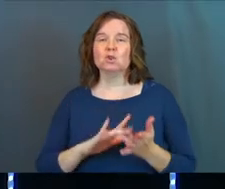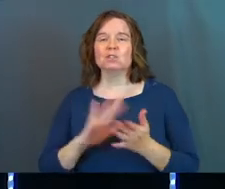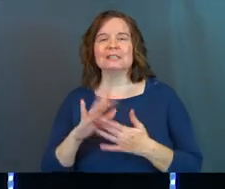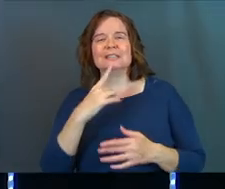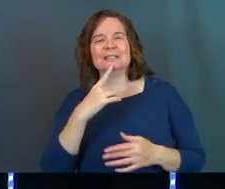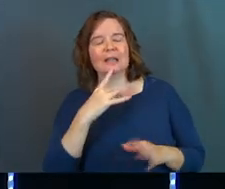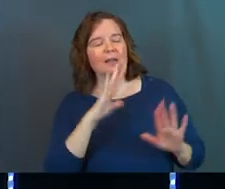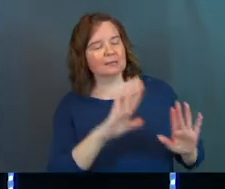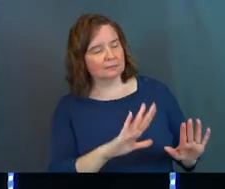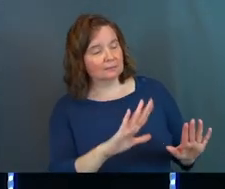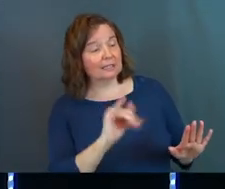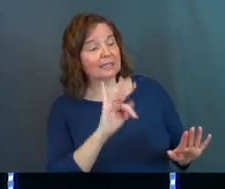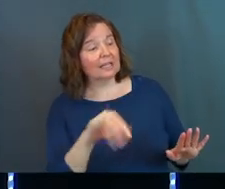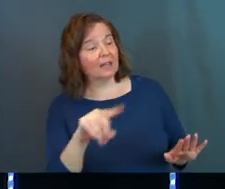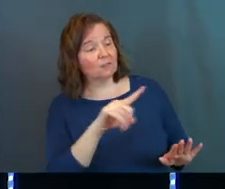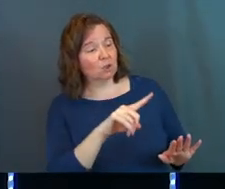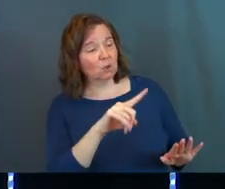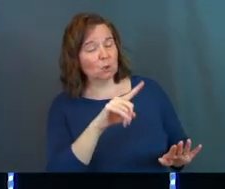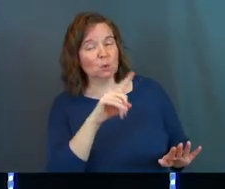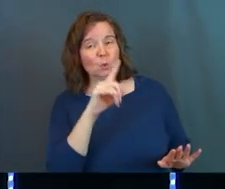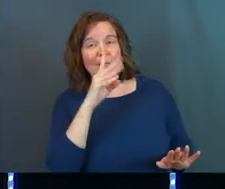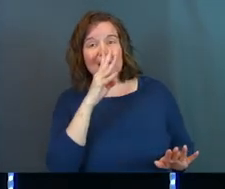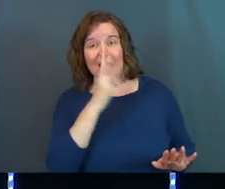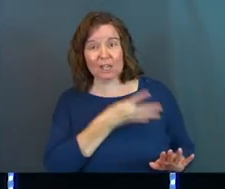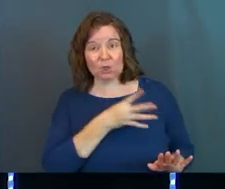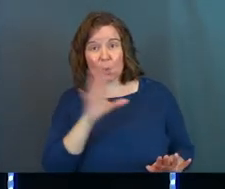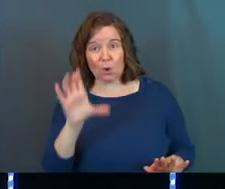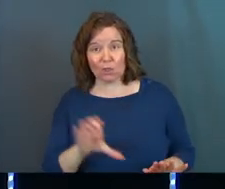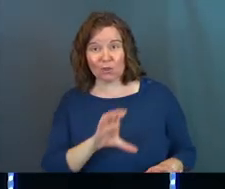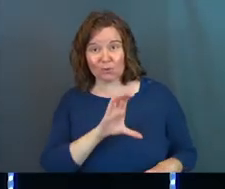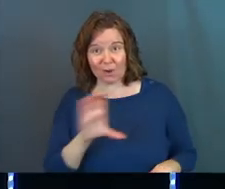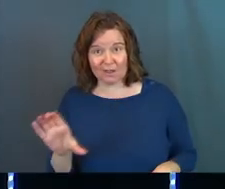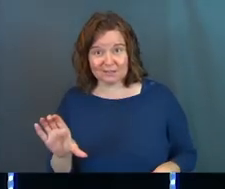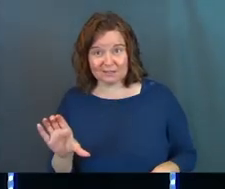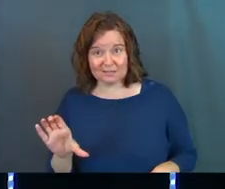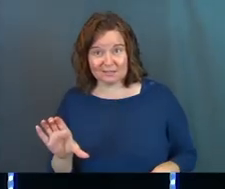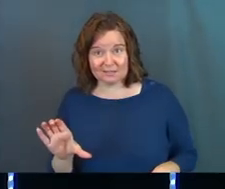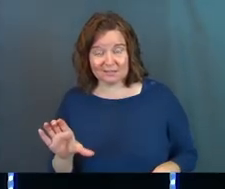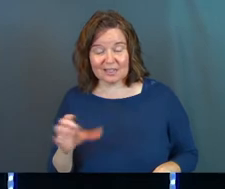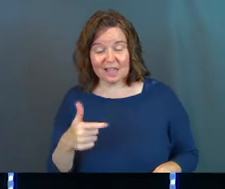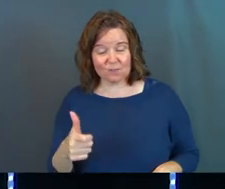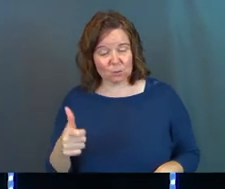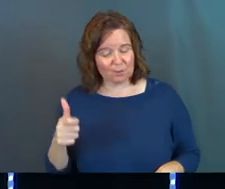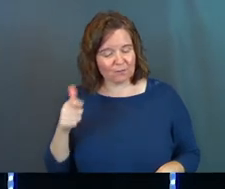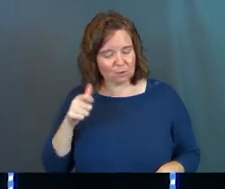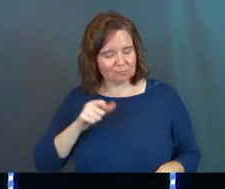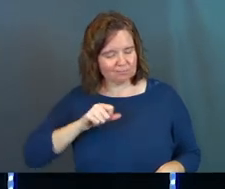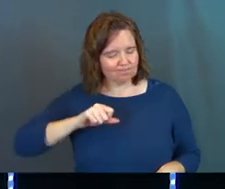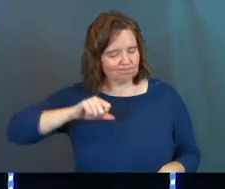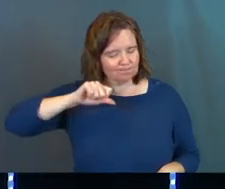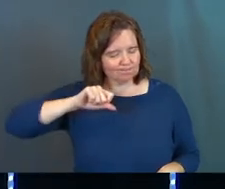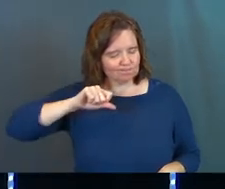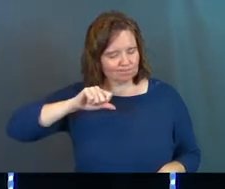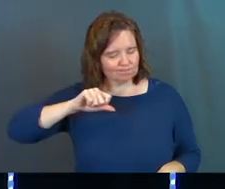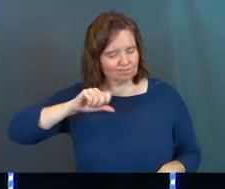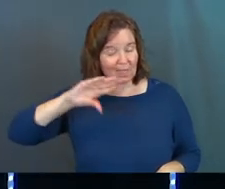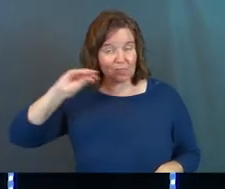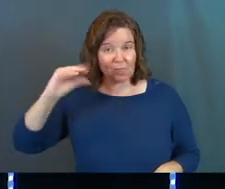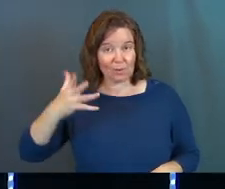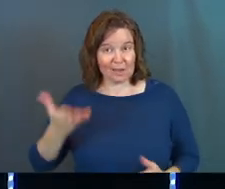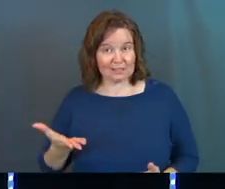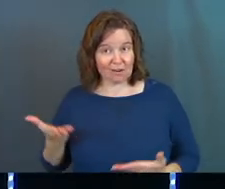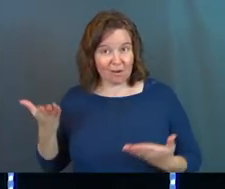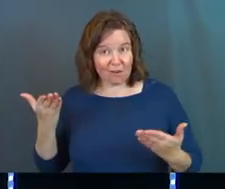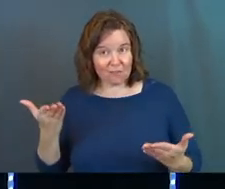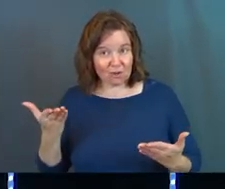Jesus has said, listen, if you ignore the cross, okay? If you refuse the cross and the grace that I'm